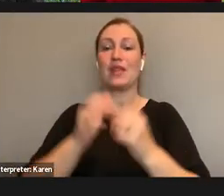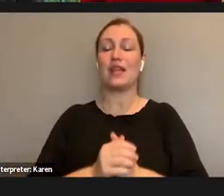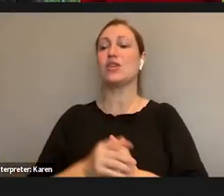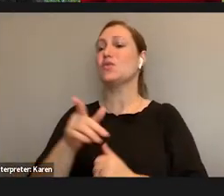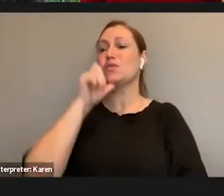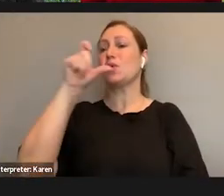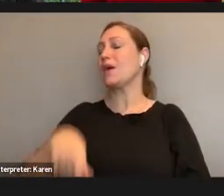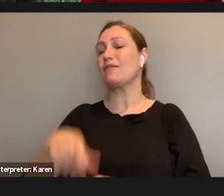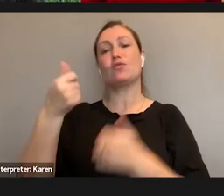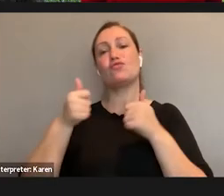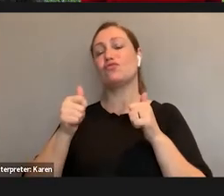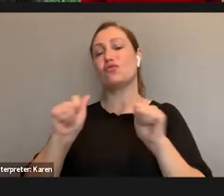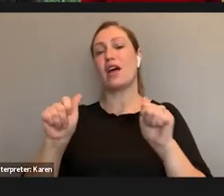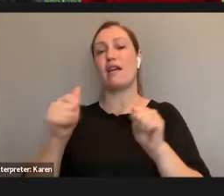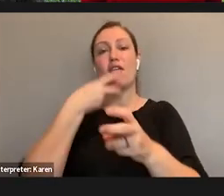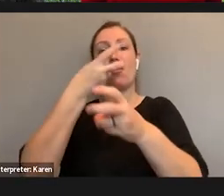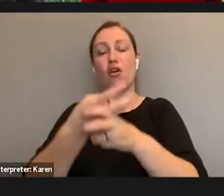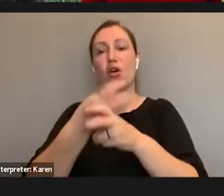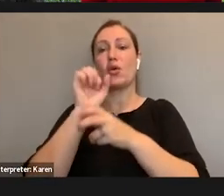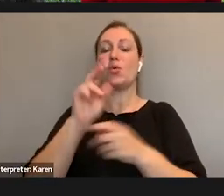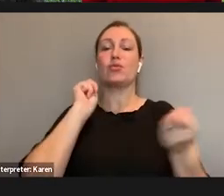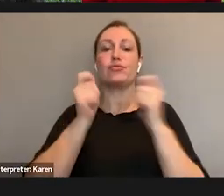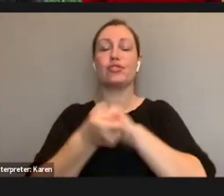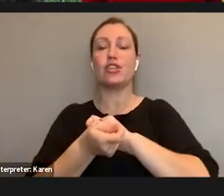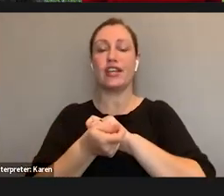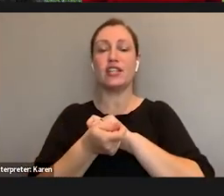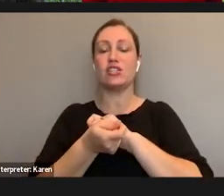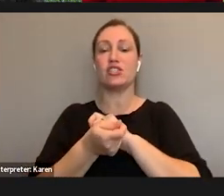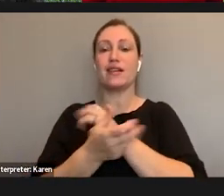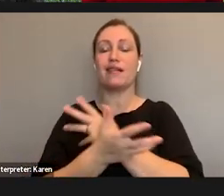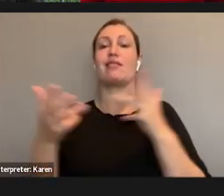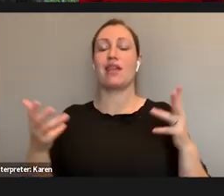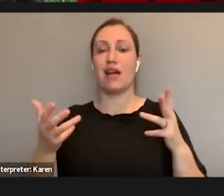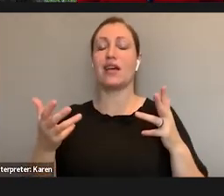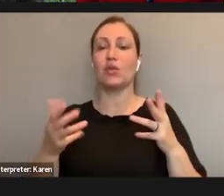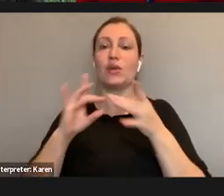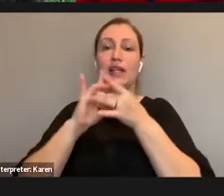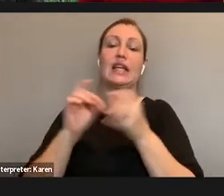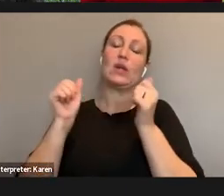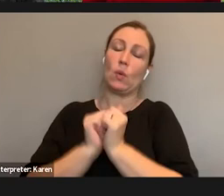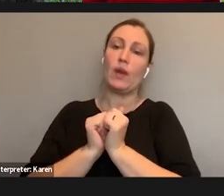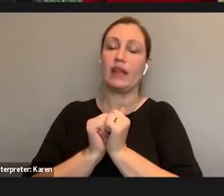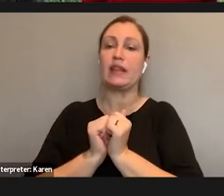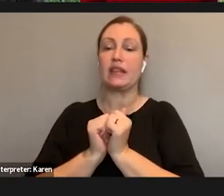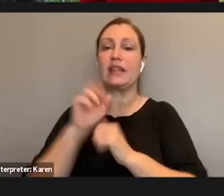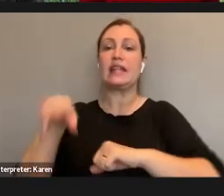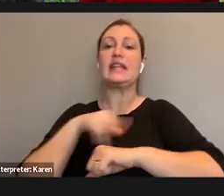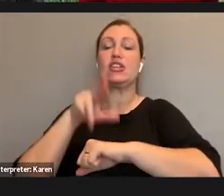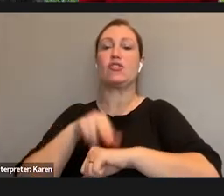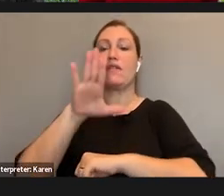hard or change much about the systemic nature of exclusion in your program.